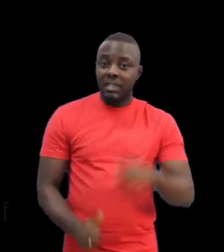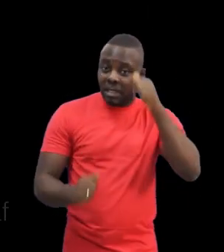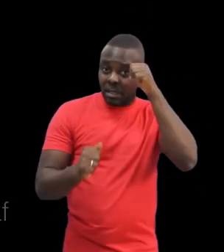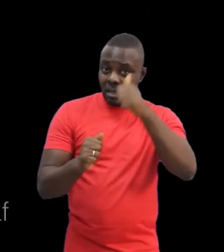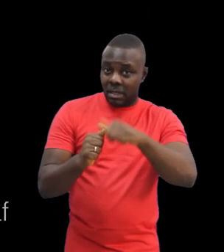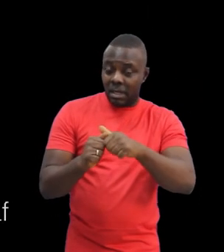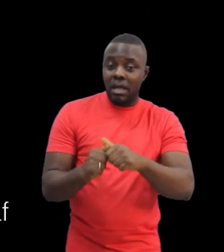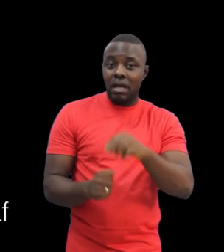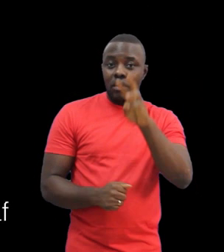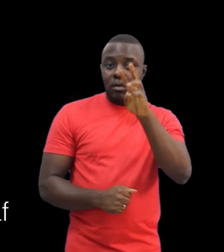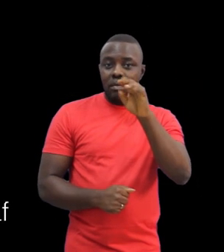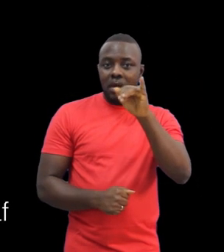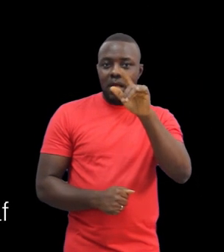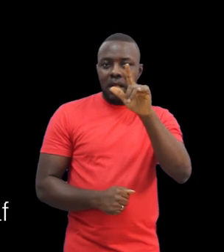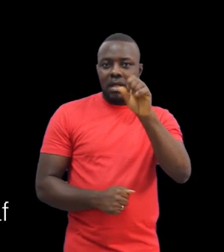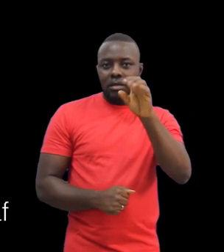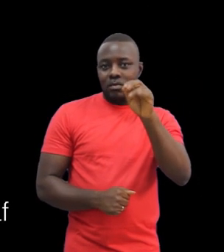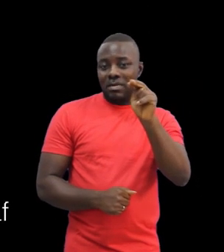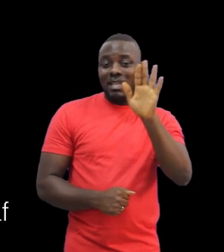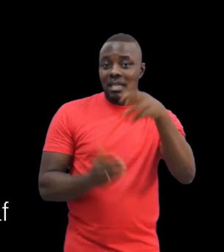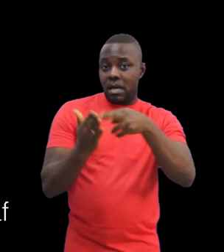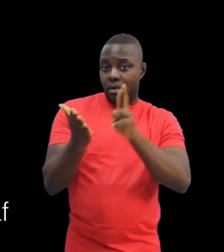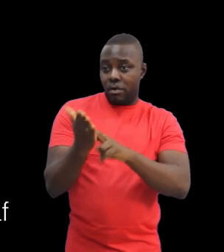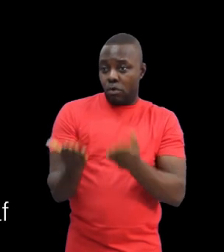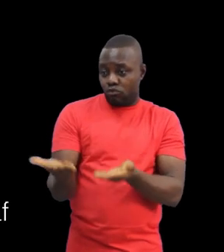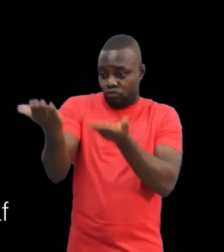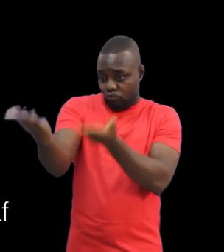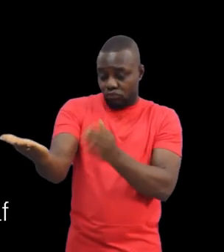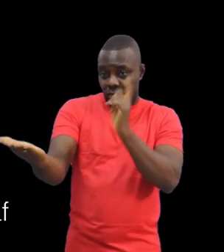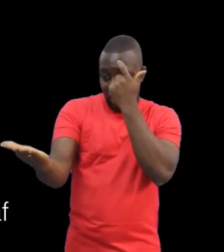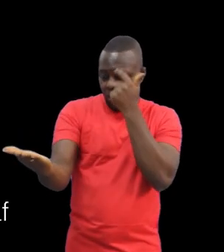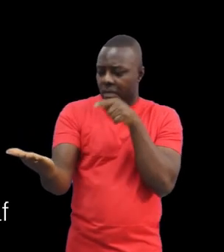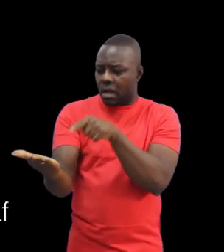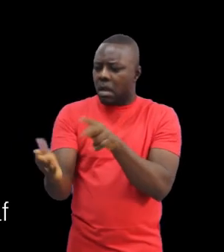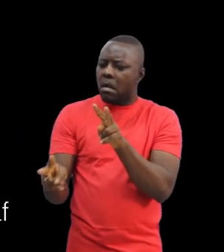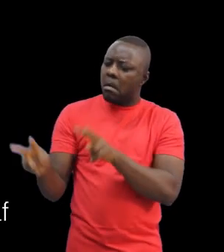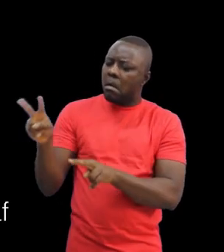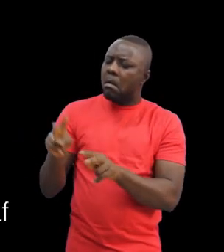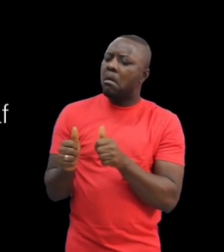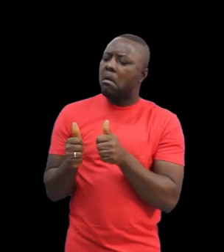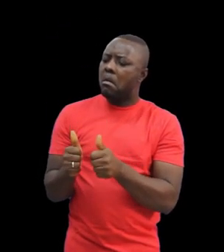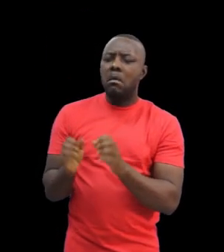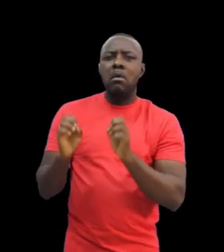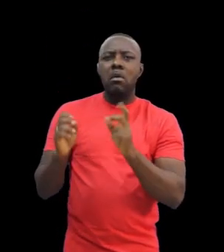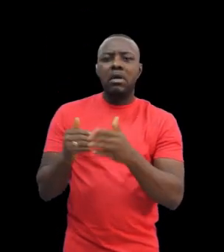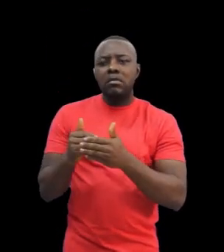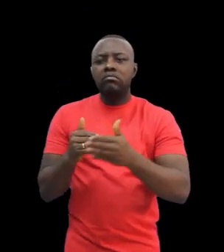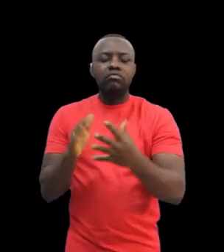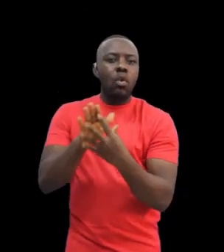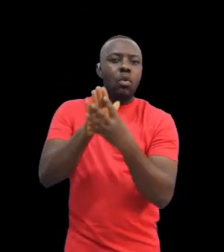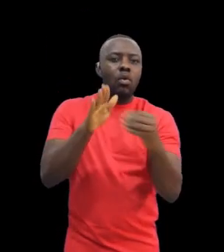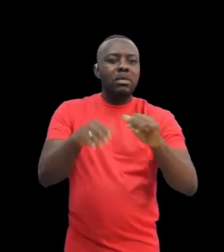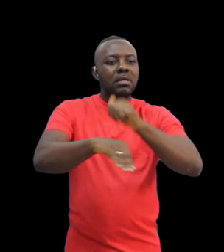Following advice from the Wilson Commission report, which envisioned a national special education system, the Ministry of Education